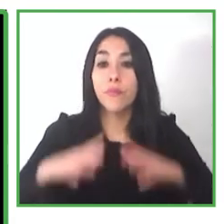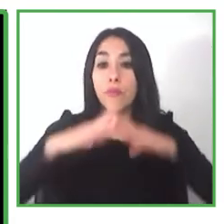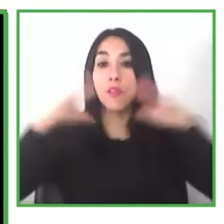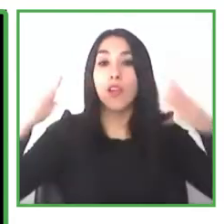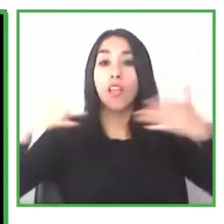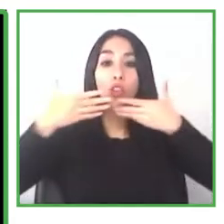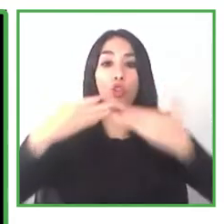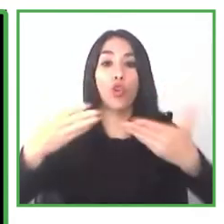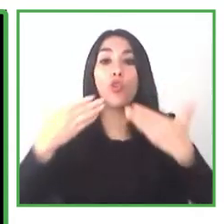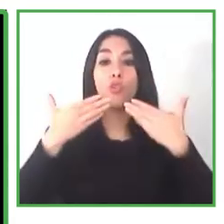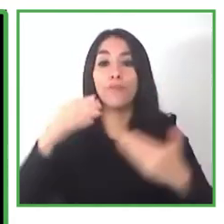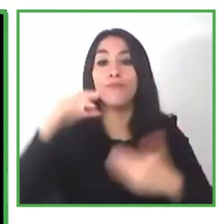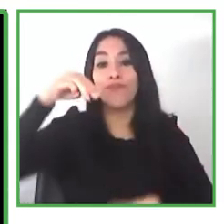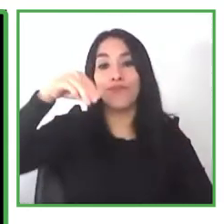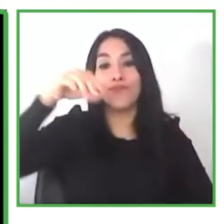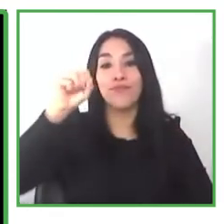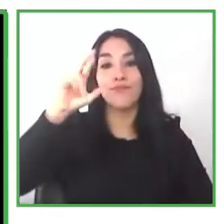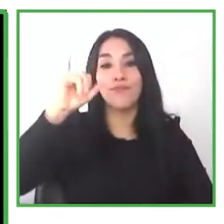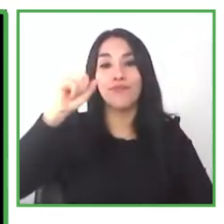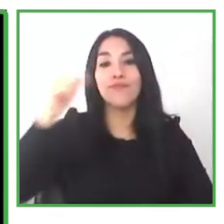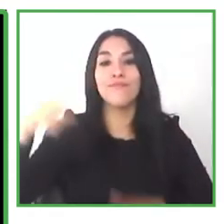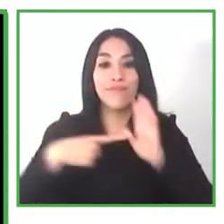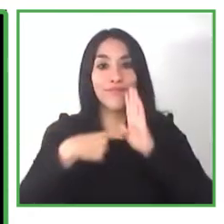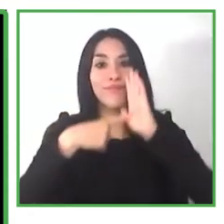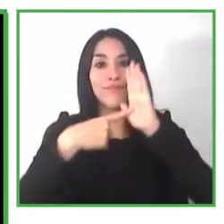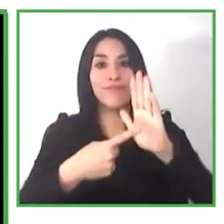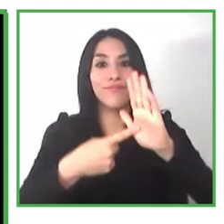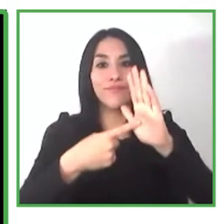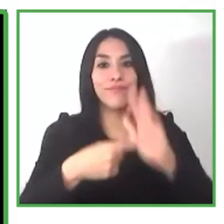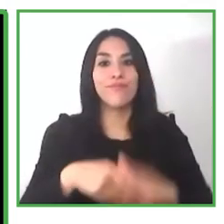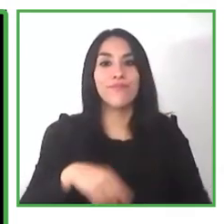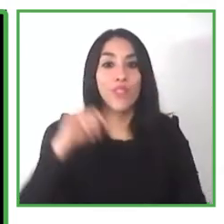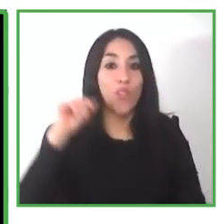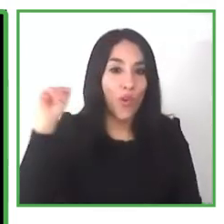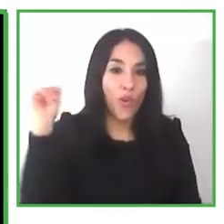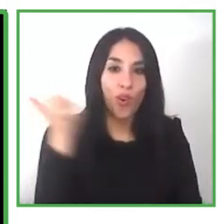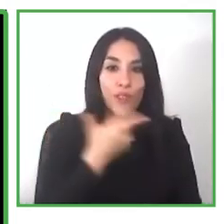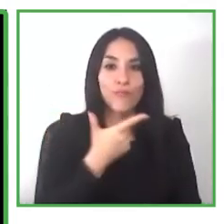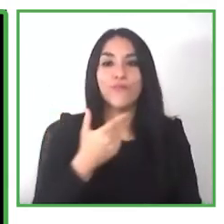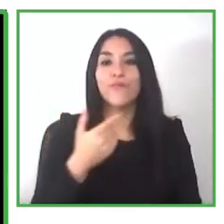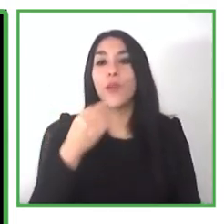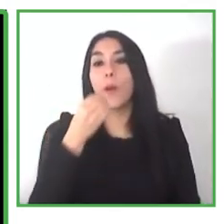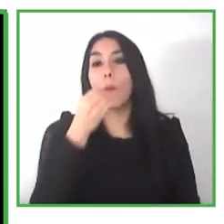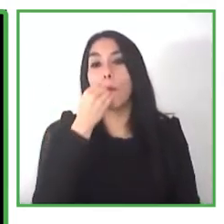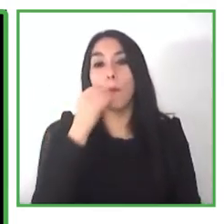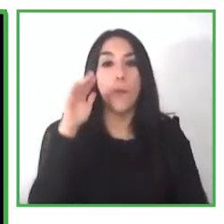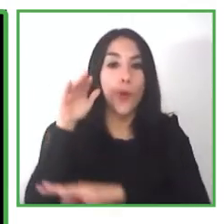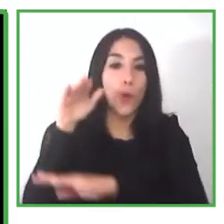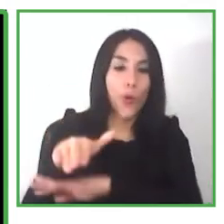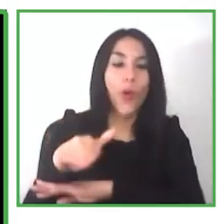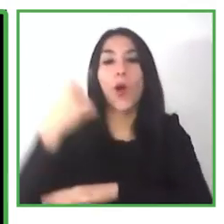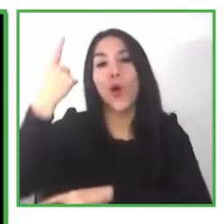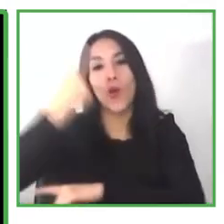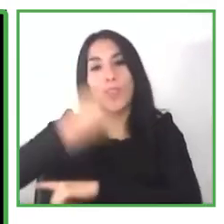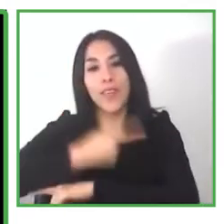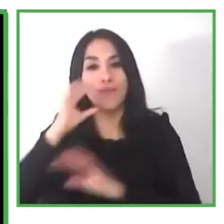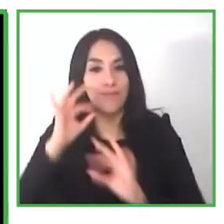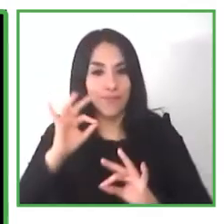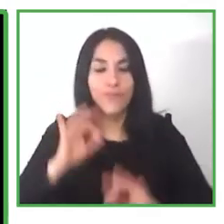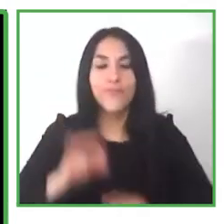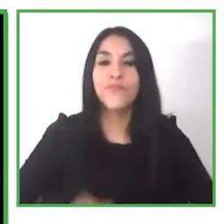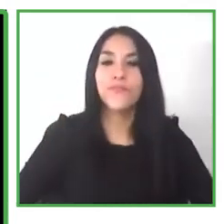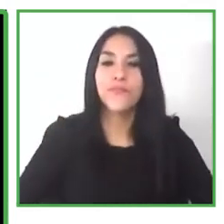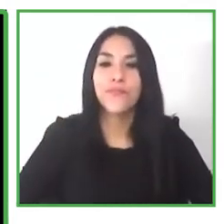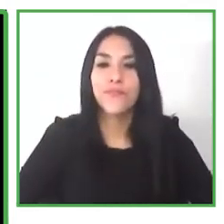hi everybody good morning good evening or good afternoon so as i'm my name is eliana gomez from